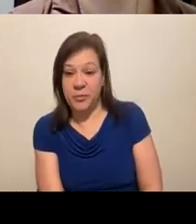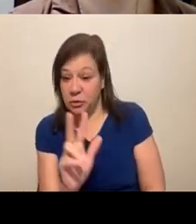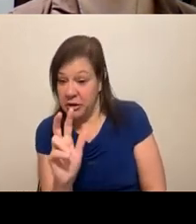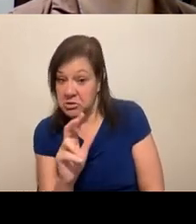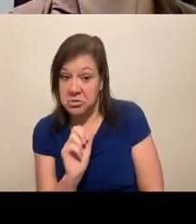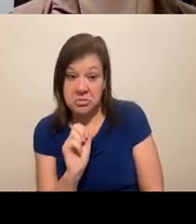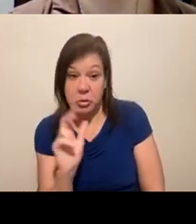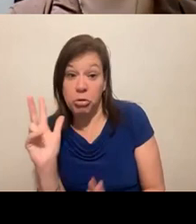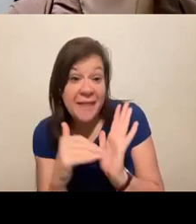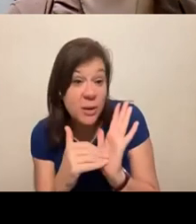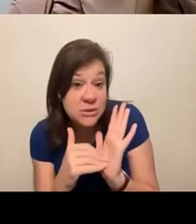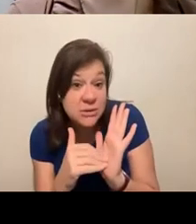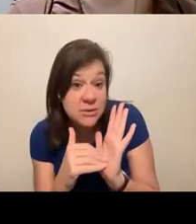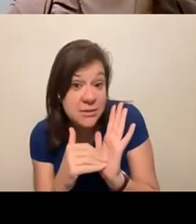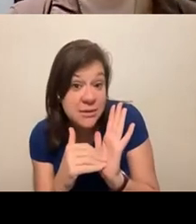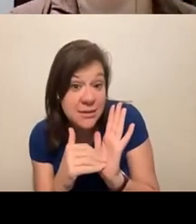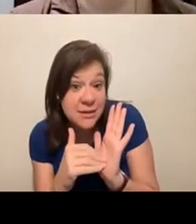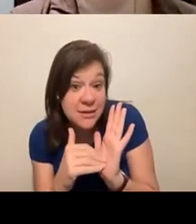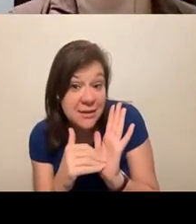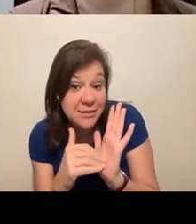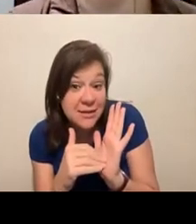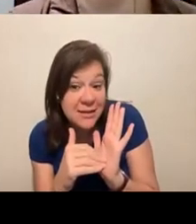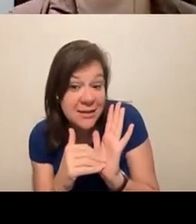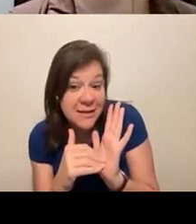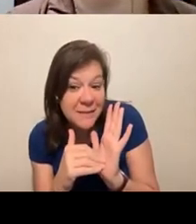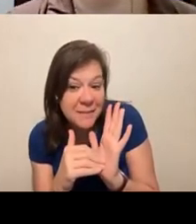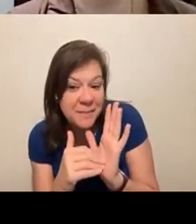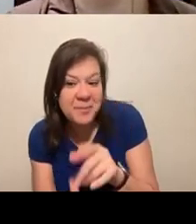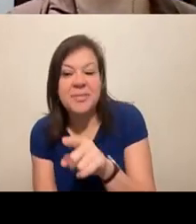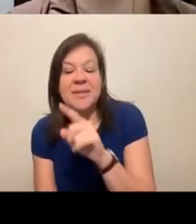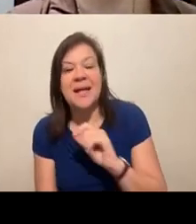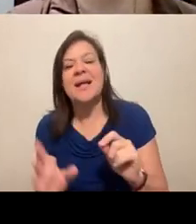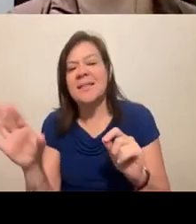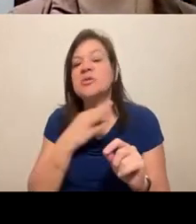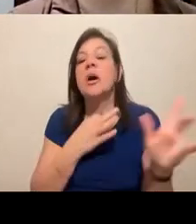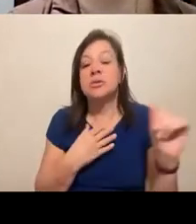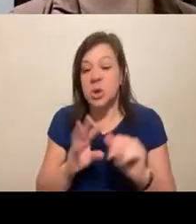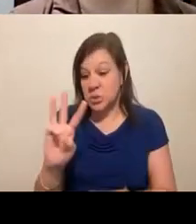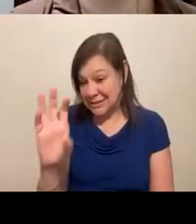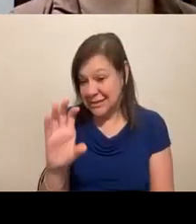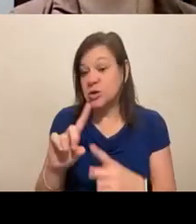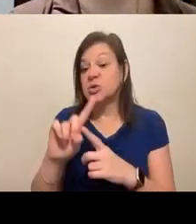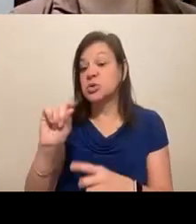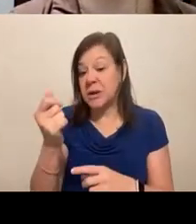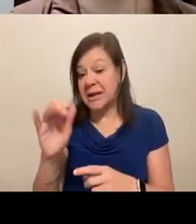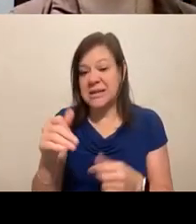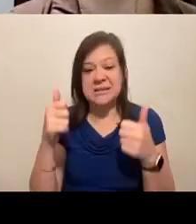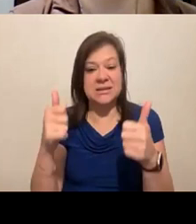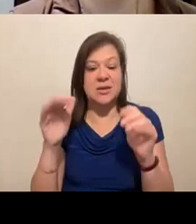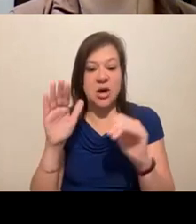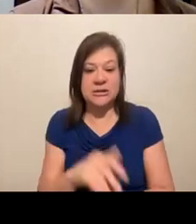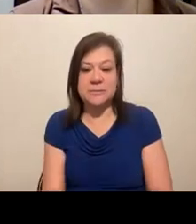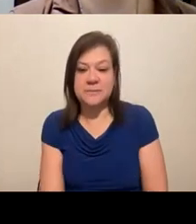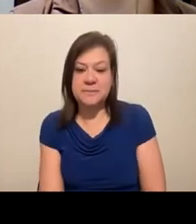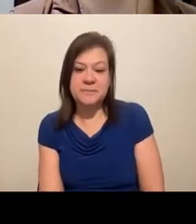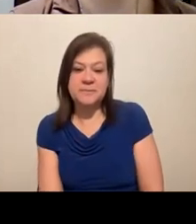300, 3000. Yeah. That's sort of what I'm curious between the two 600 in 2019. Awesome. can, I can say,